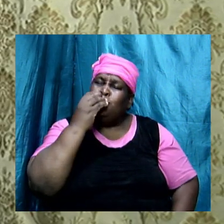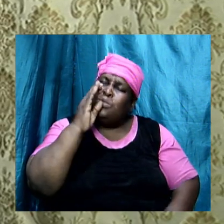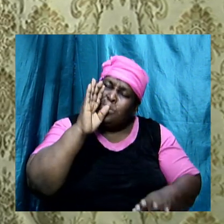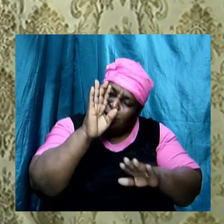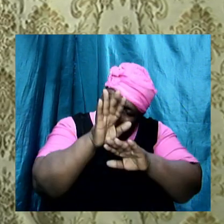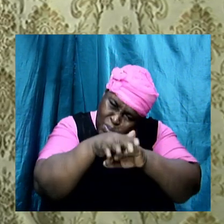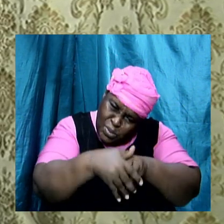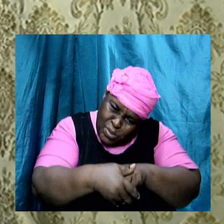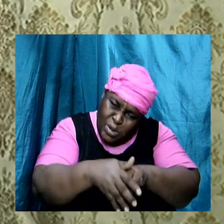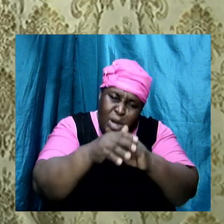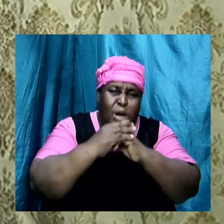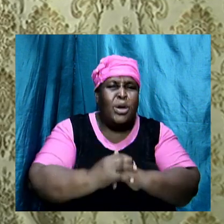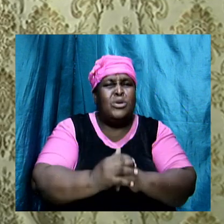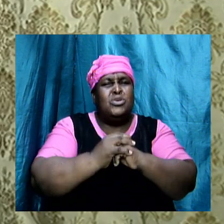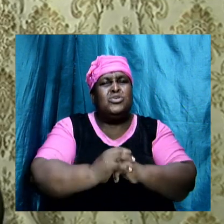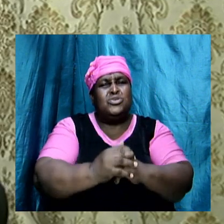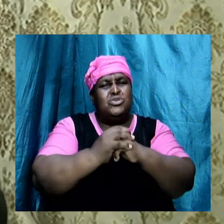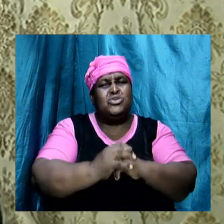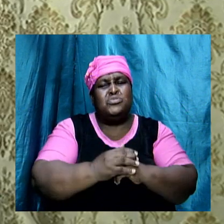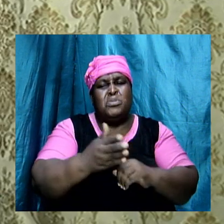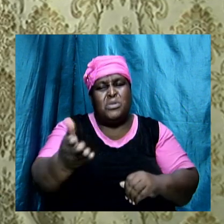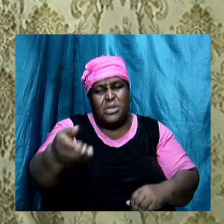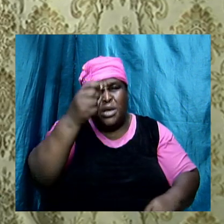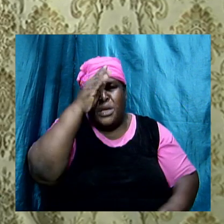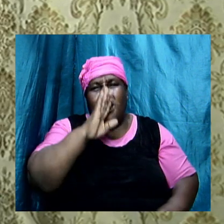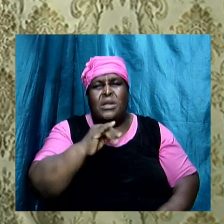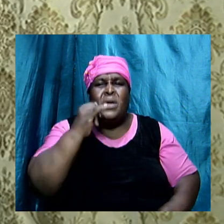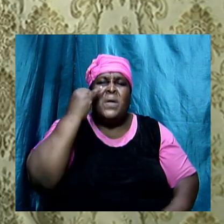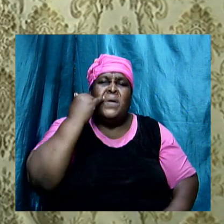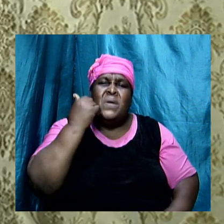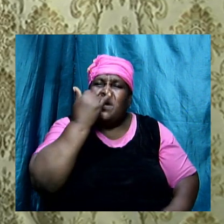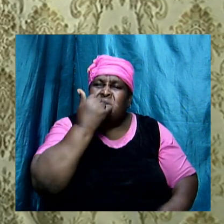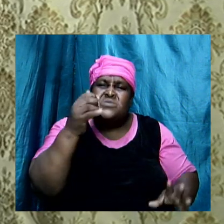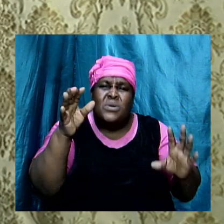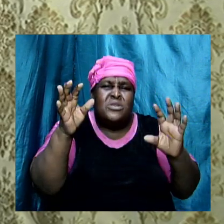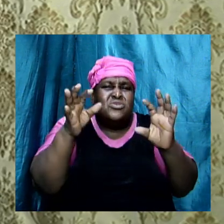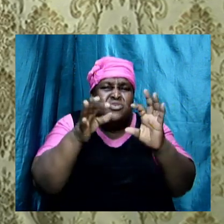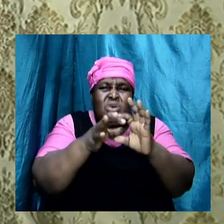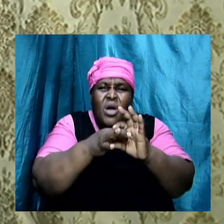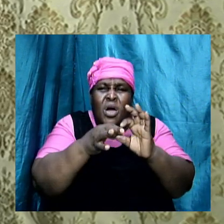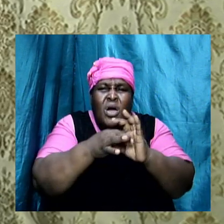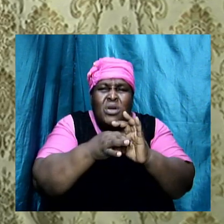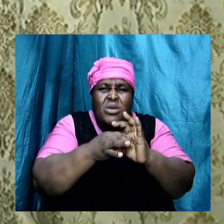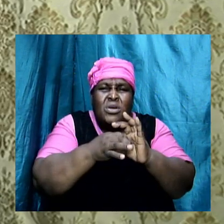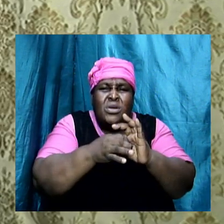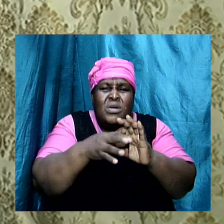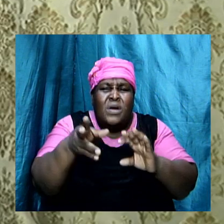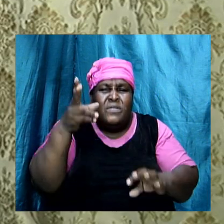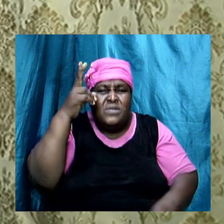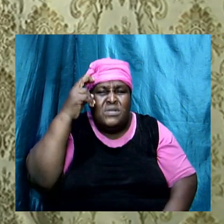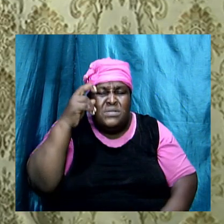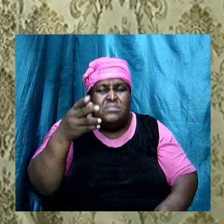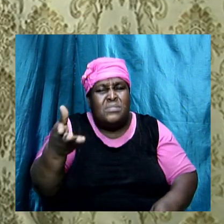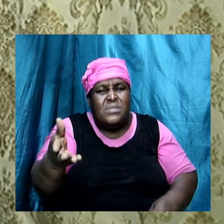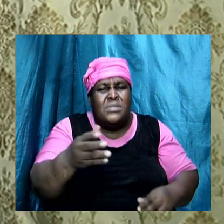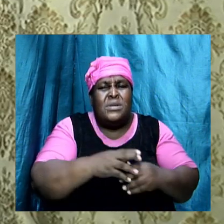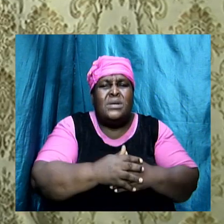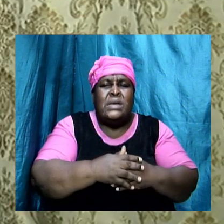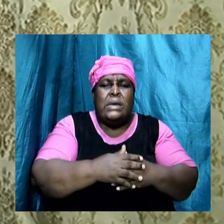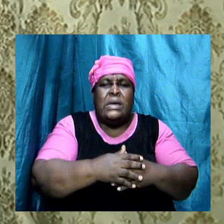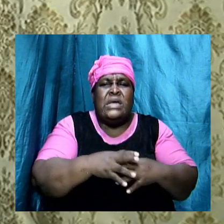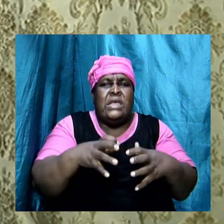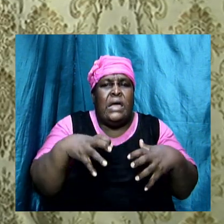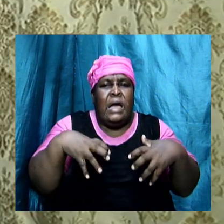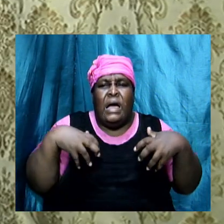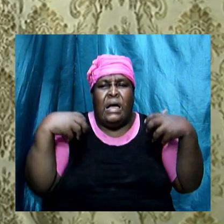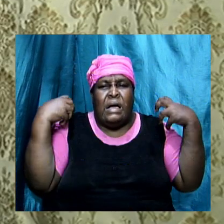to their gods. And Israel joined himself unto Baal of Peor. And the anger of the